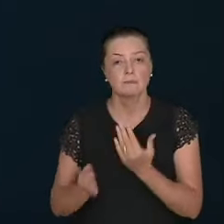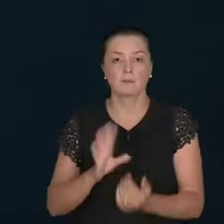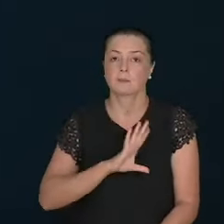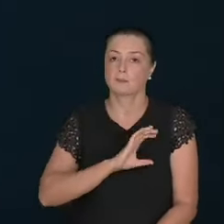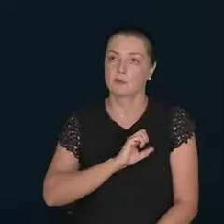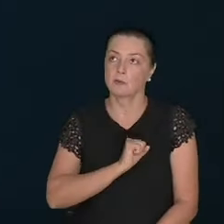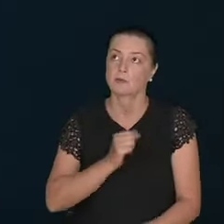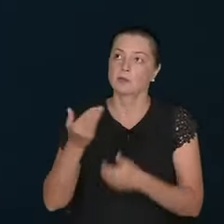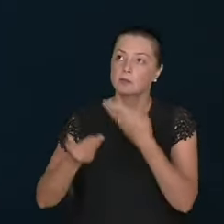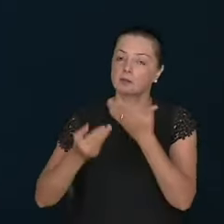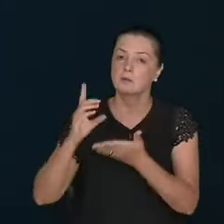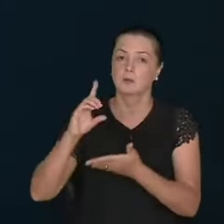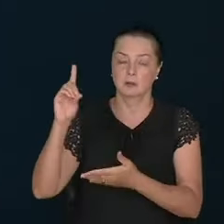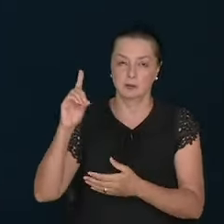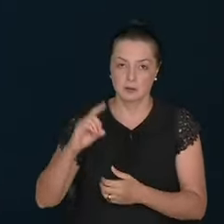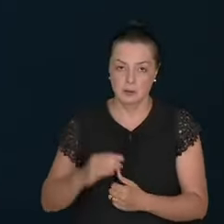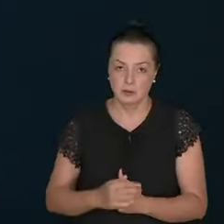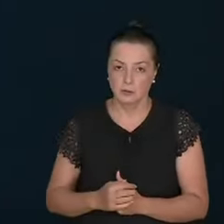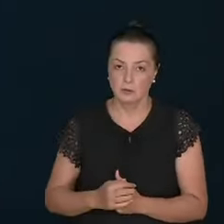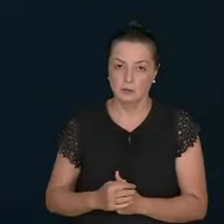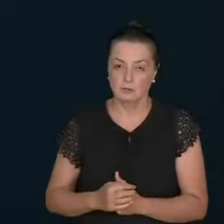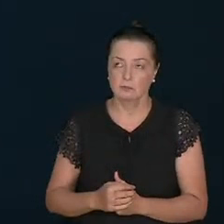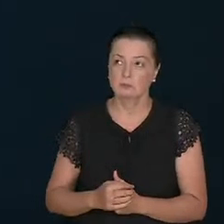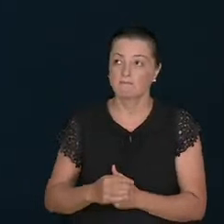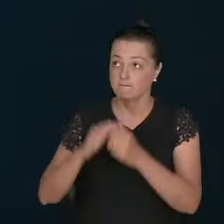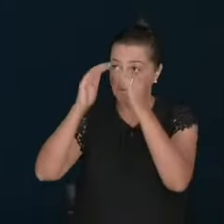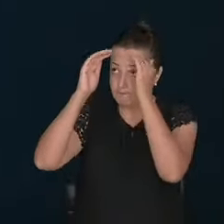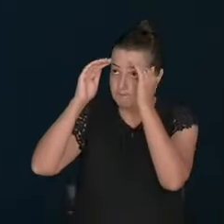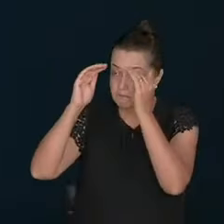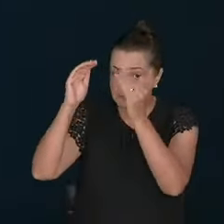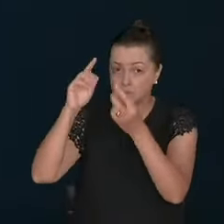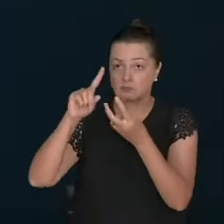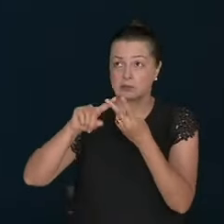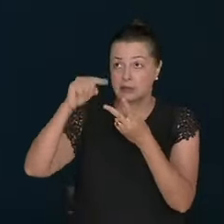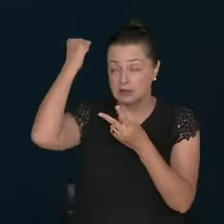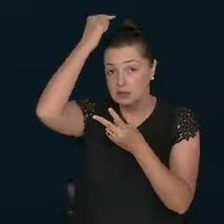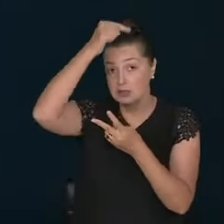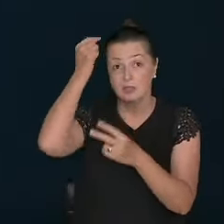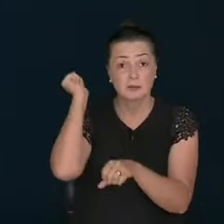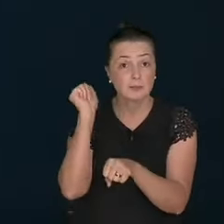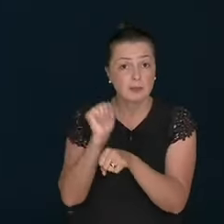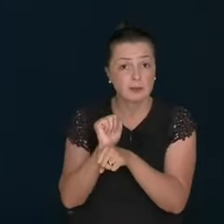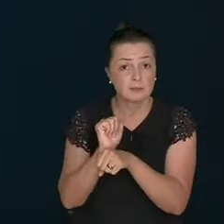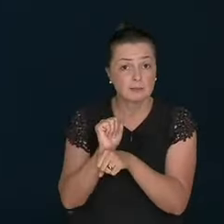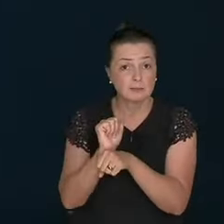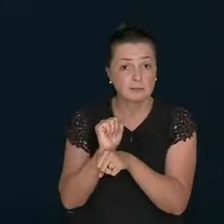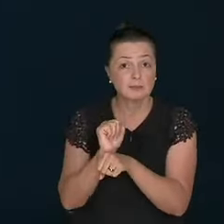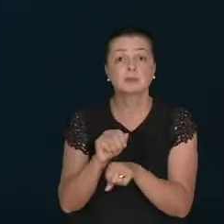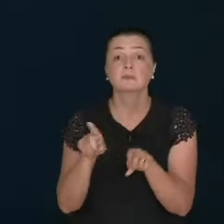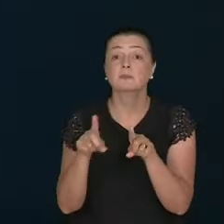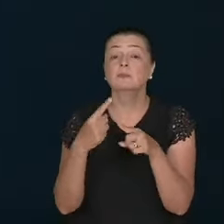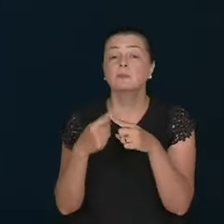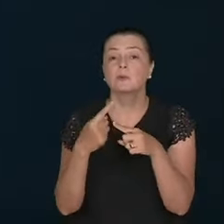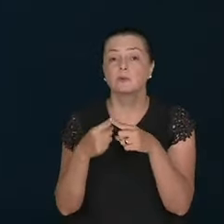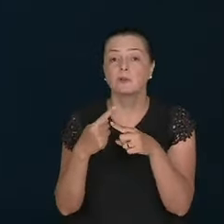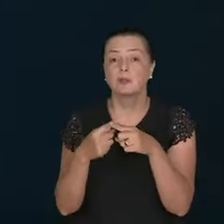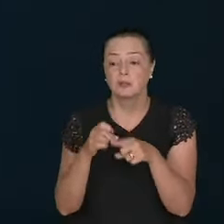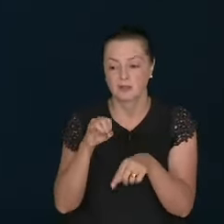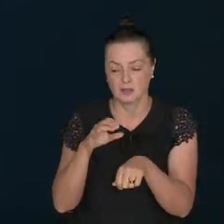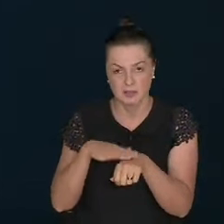the loss. Of the first love. The loss. The fear. The sanctity. The holiness. For the things of God. For their own salvation.